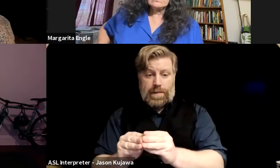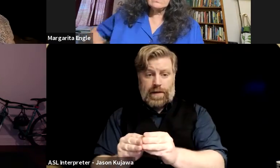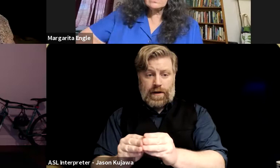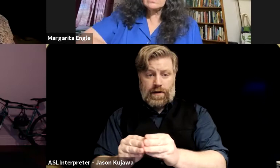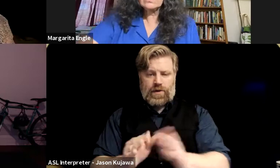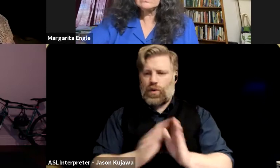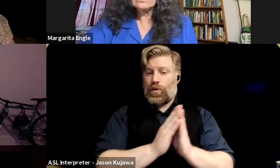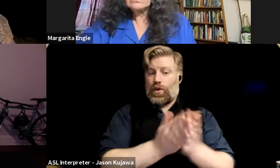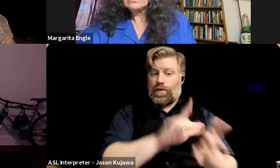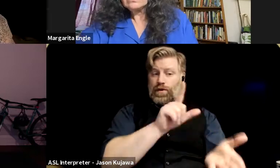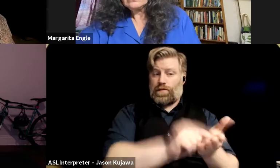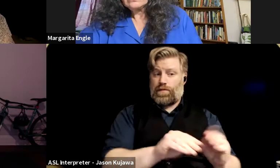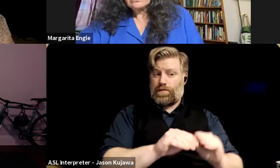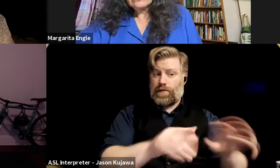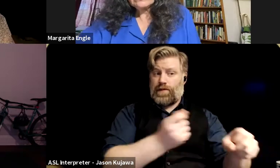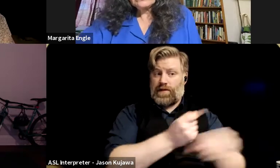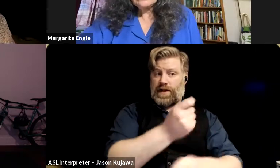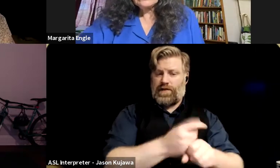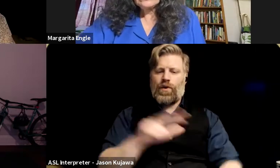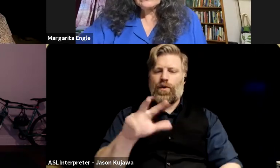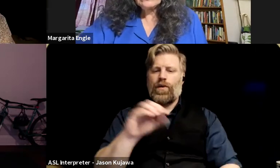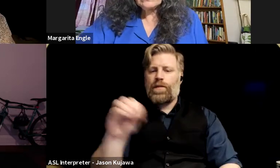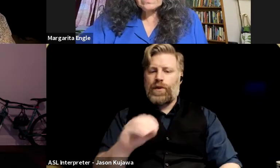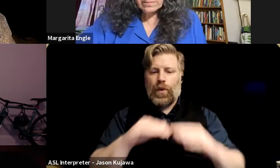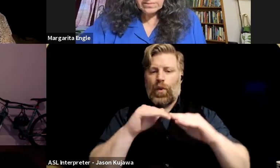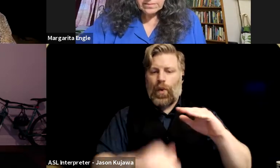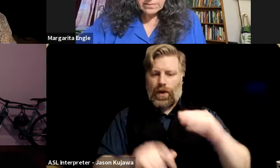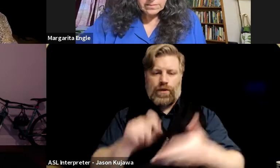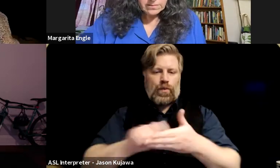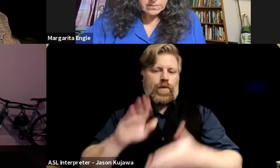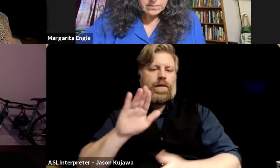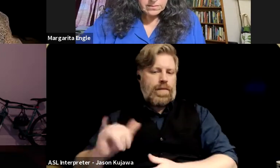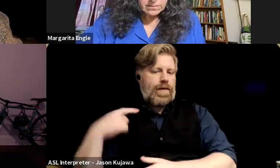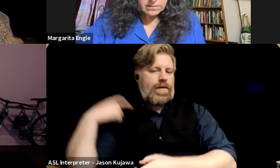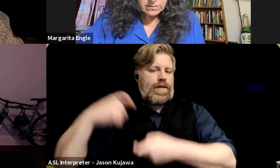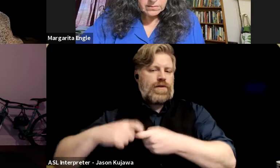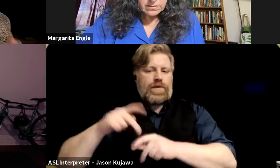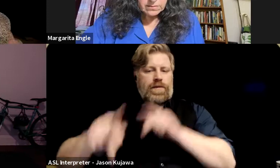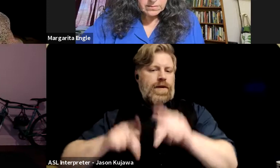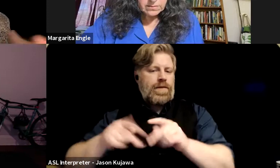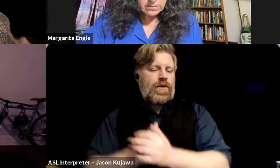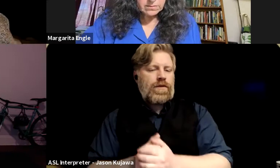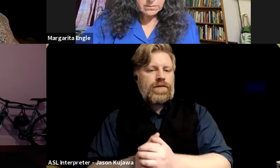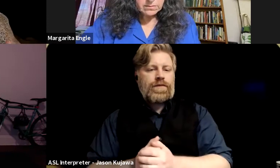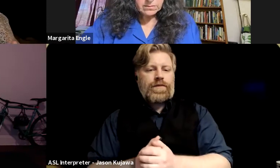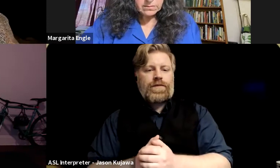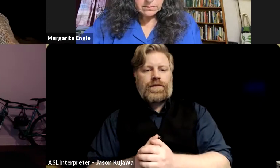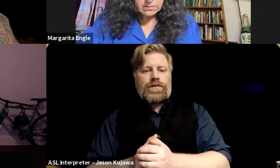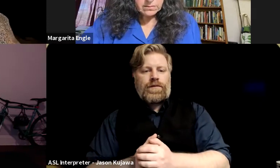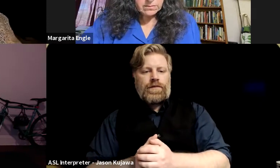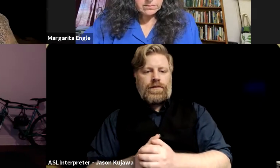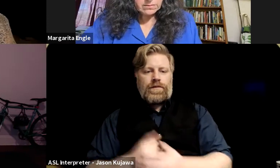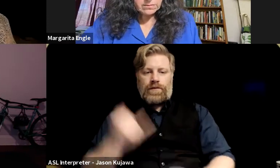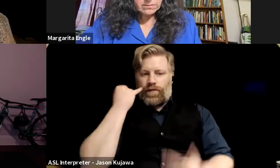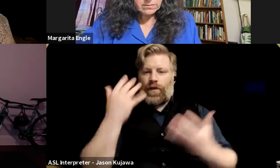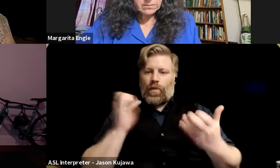of the books that are being published every year are written by Latinx people, and so in order to get the richness and complexity of our identity